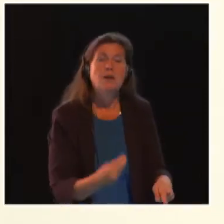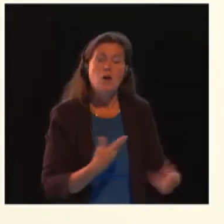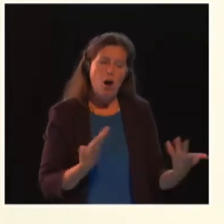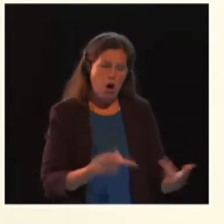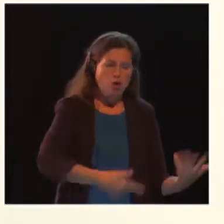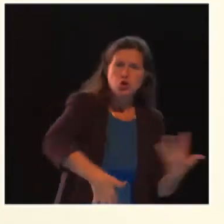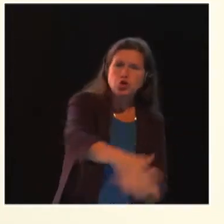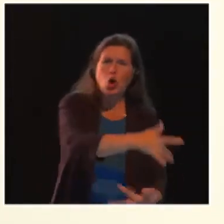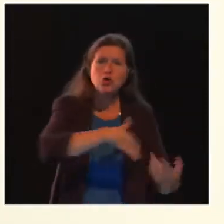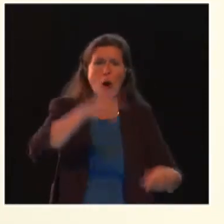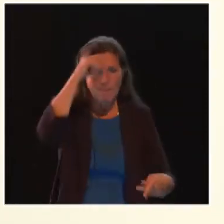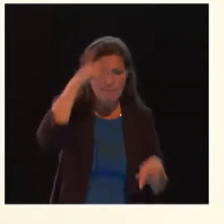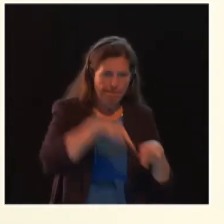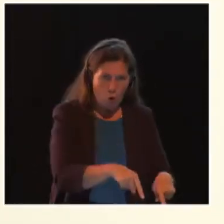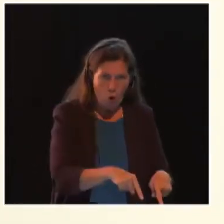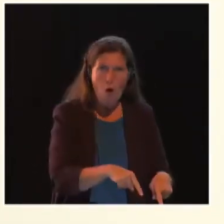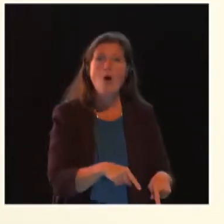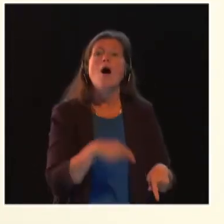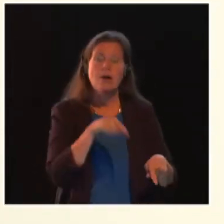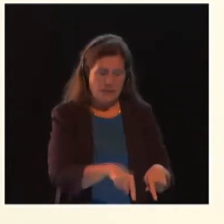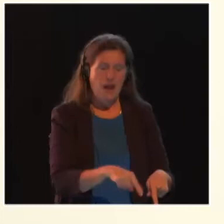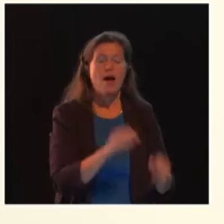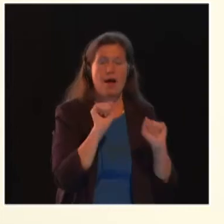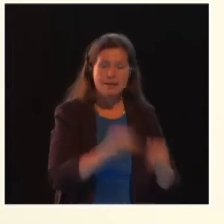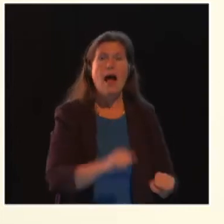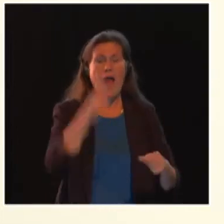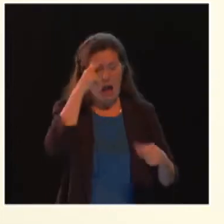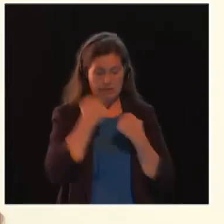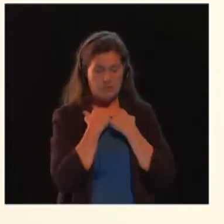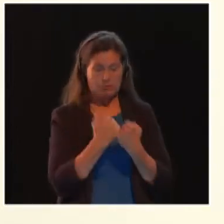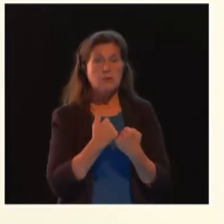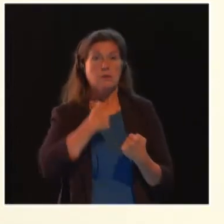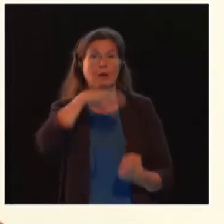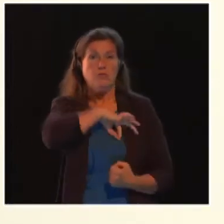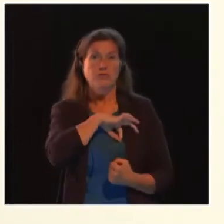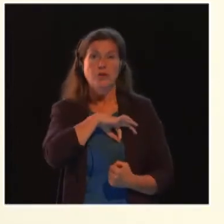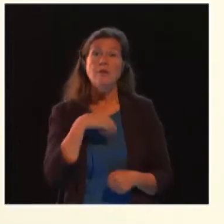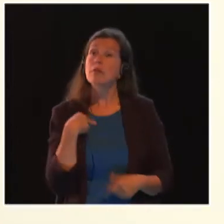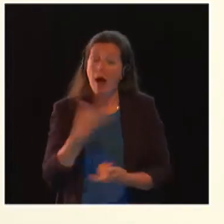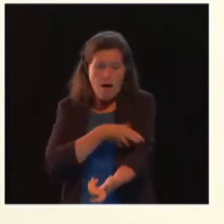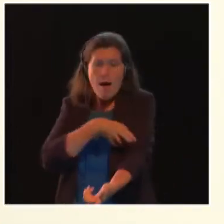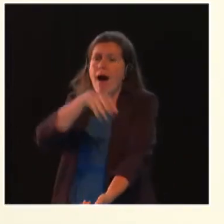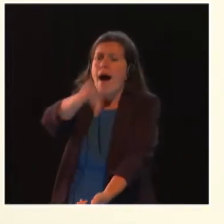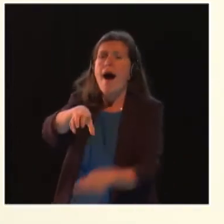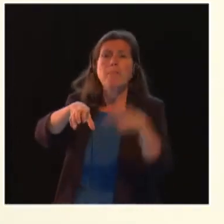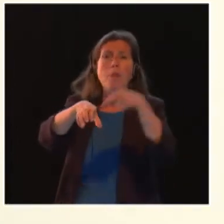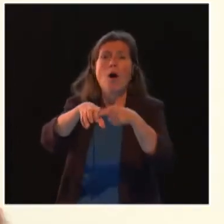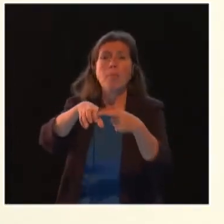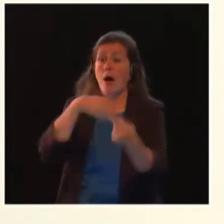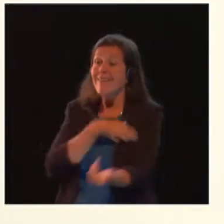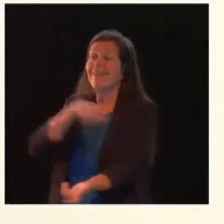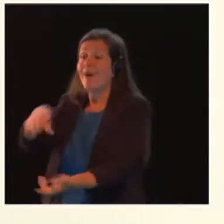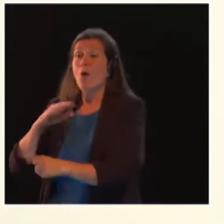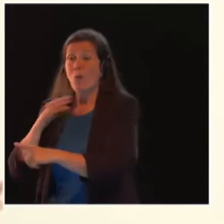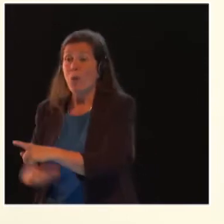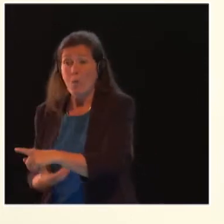boys to assume a whole range of privileges? We are talking about empowerment. But empowerment alone is not enough. We